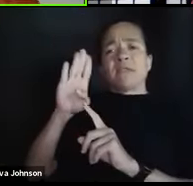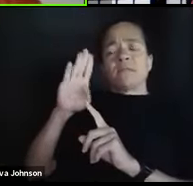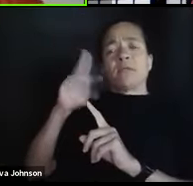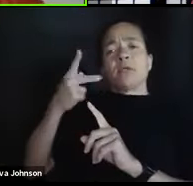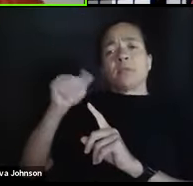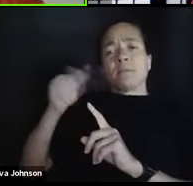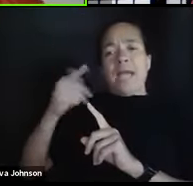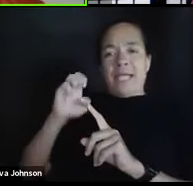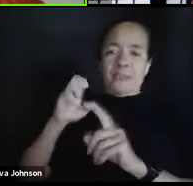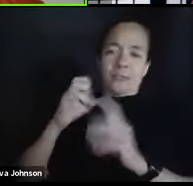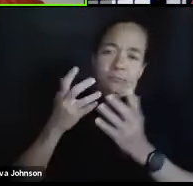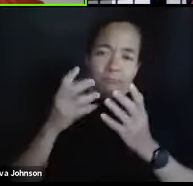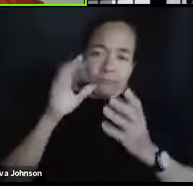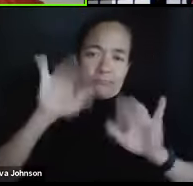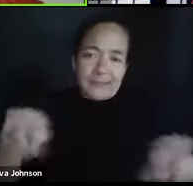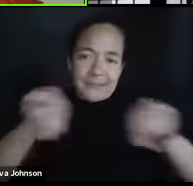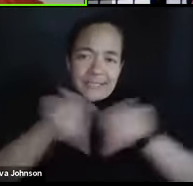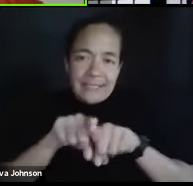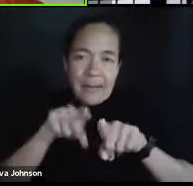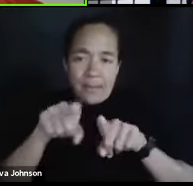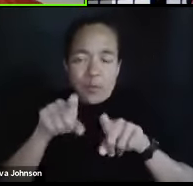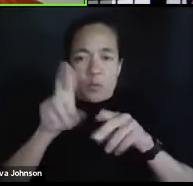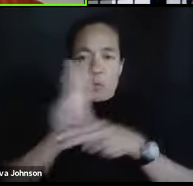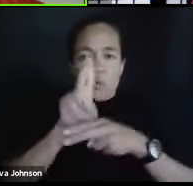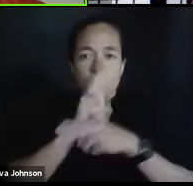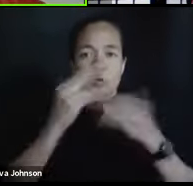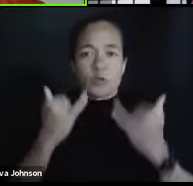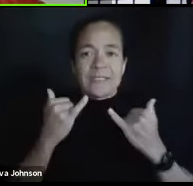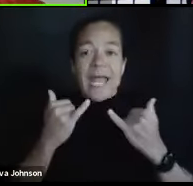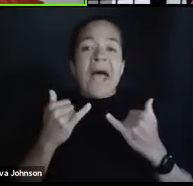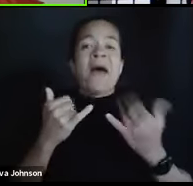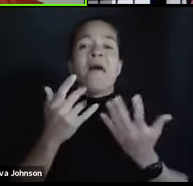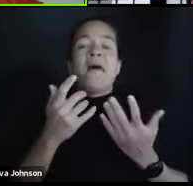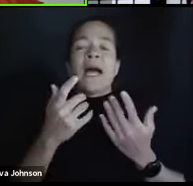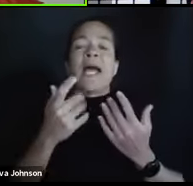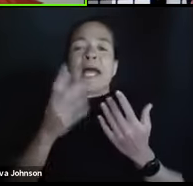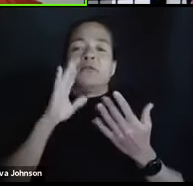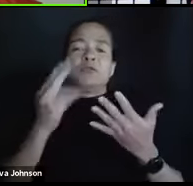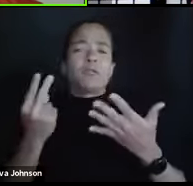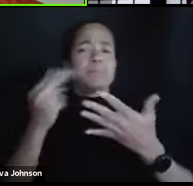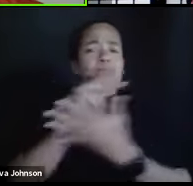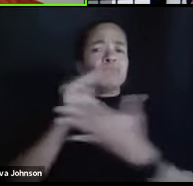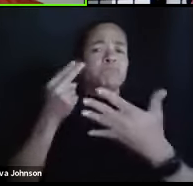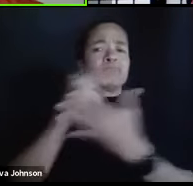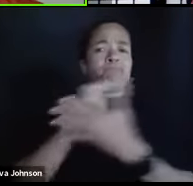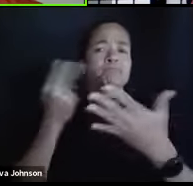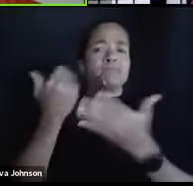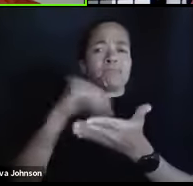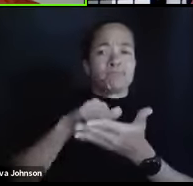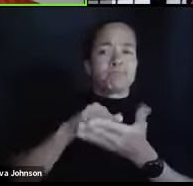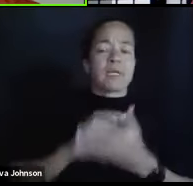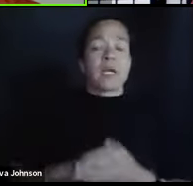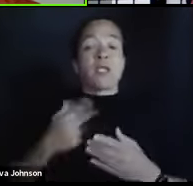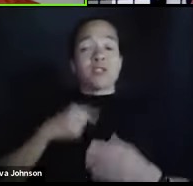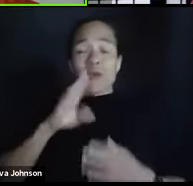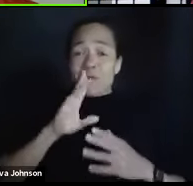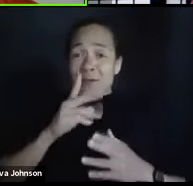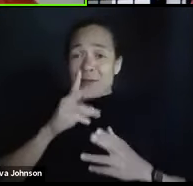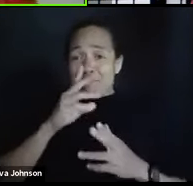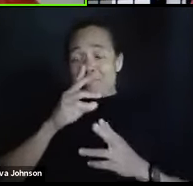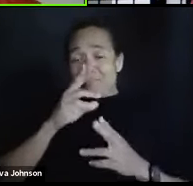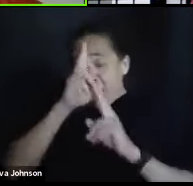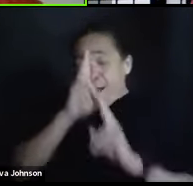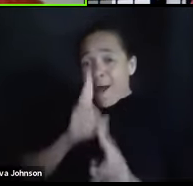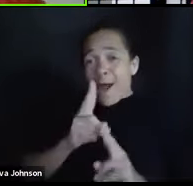hopefully, and refer back to anything that we talk about tonight. Now, we are honored tonight to be joined by Dr. Edna Ross.